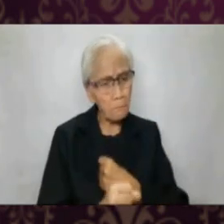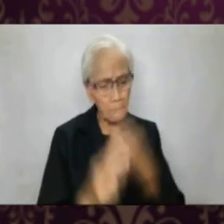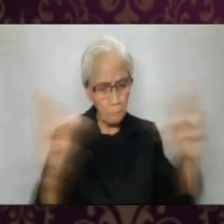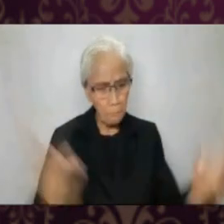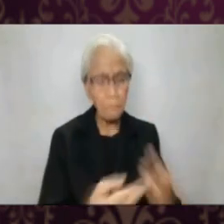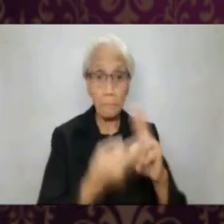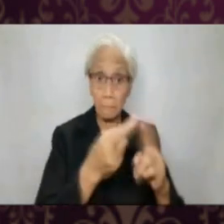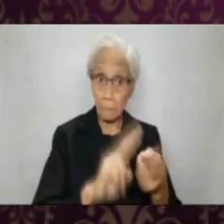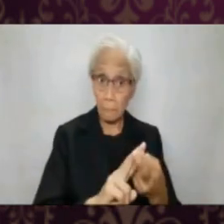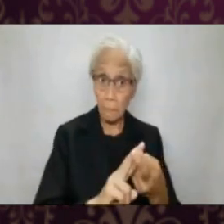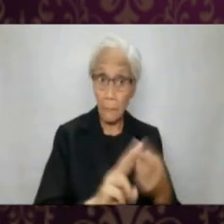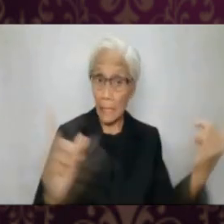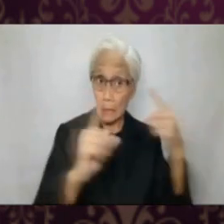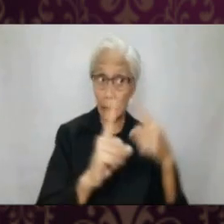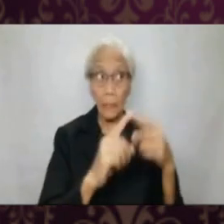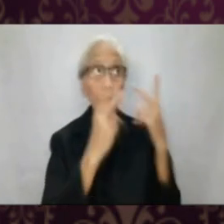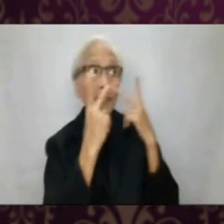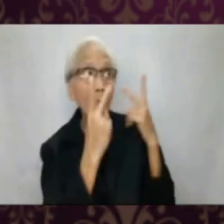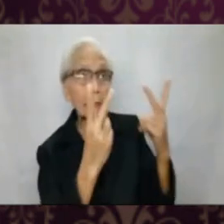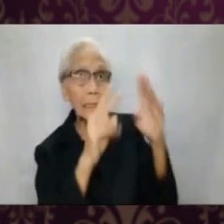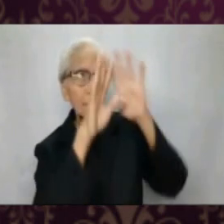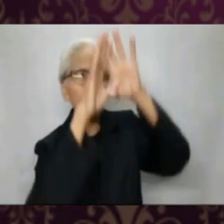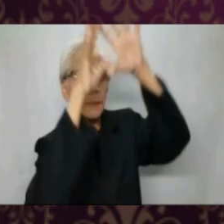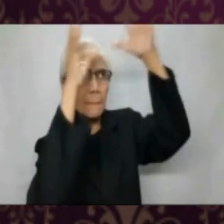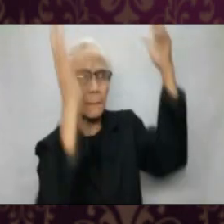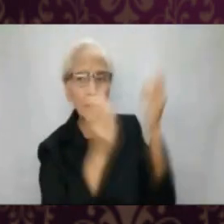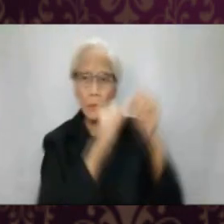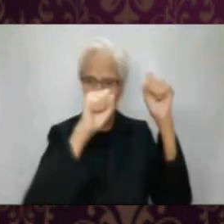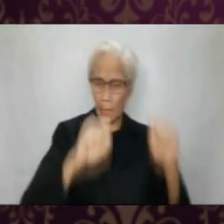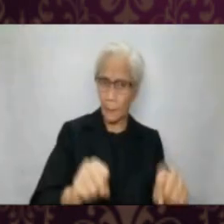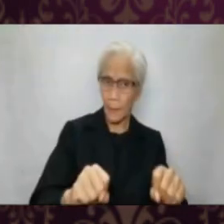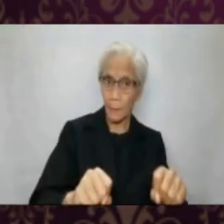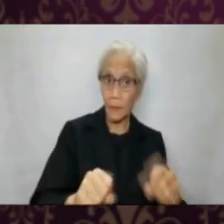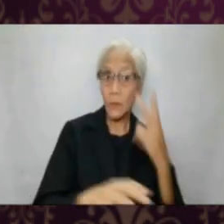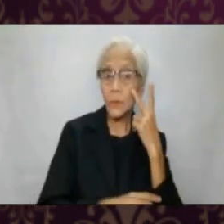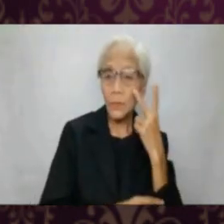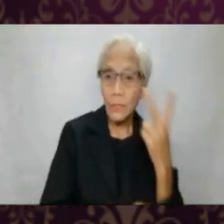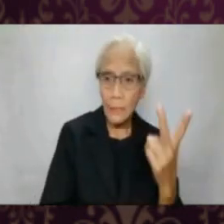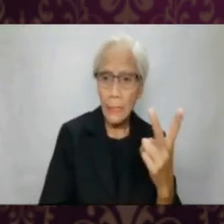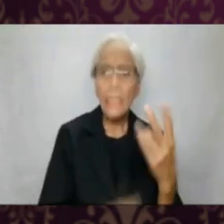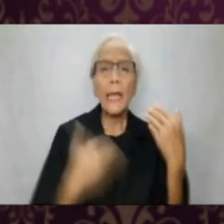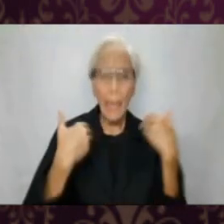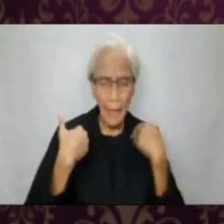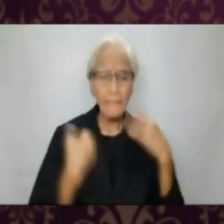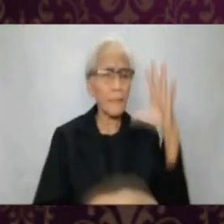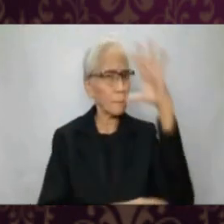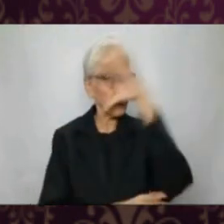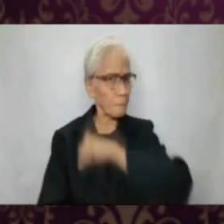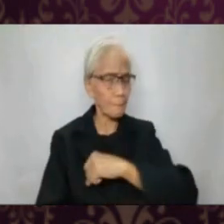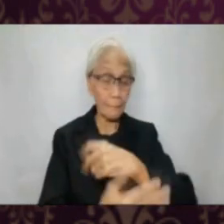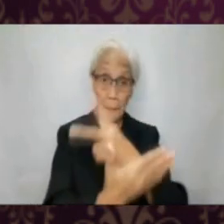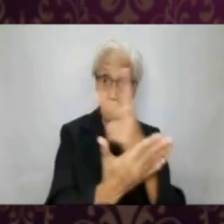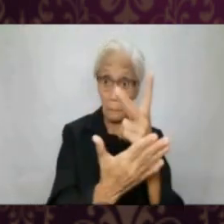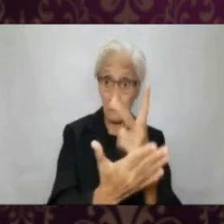repentance, and reconciliation. For unless we see the big picture, we will be unable to